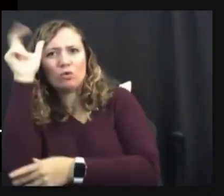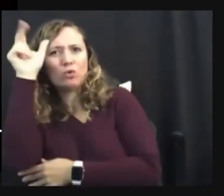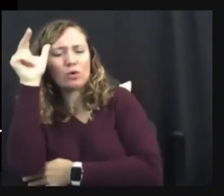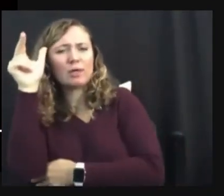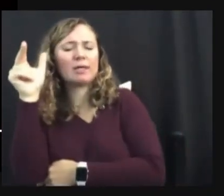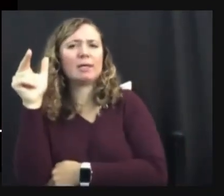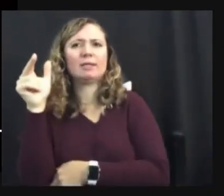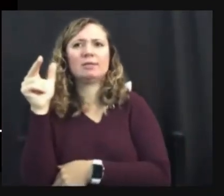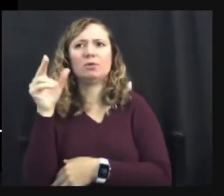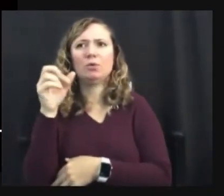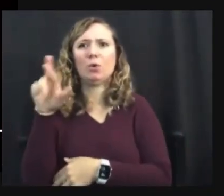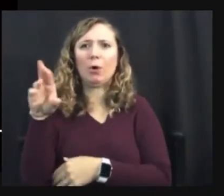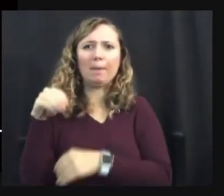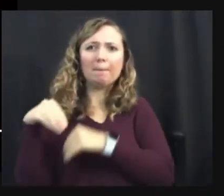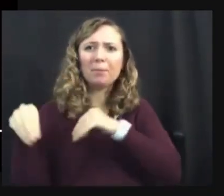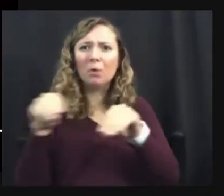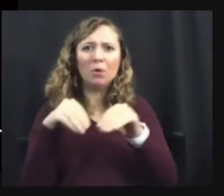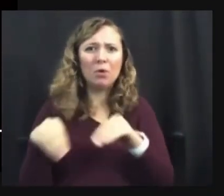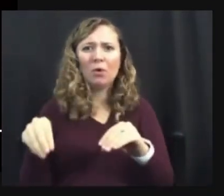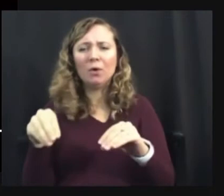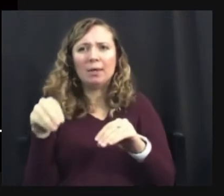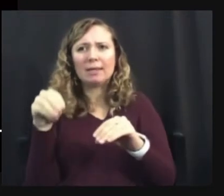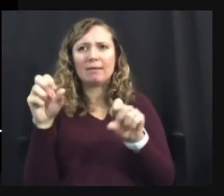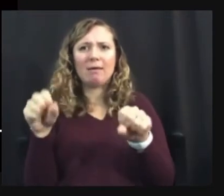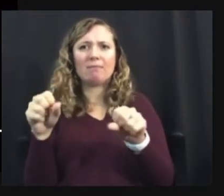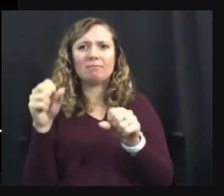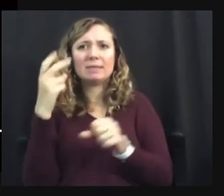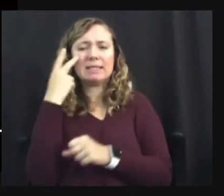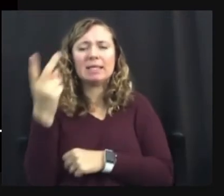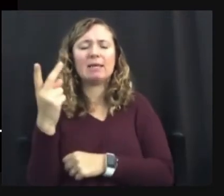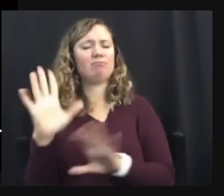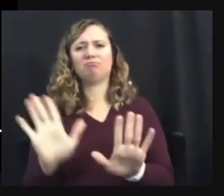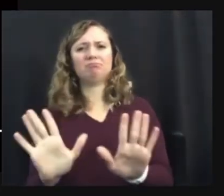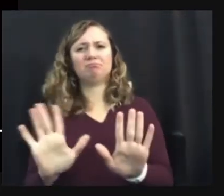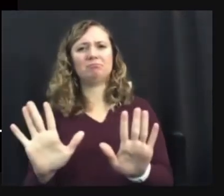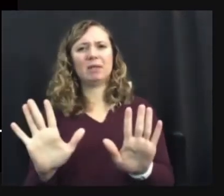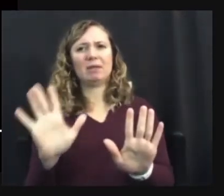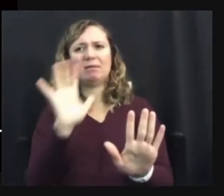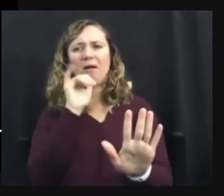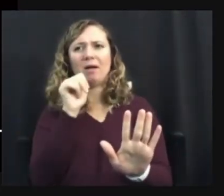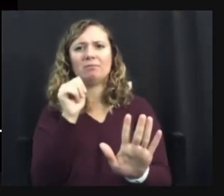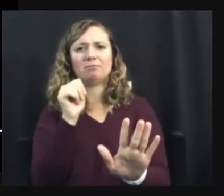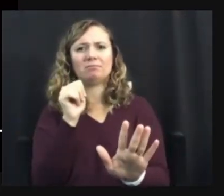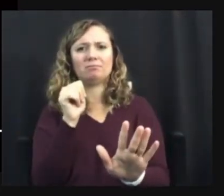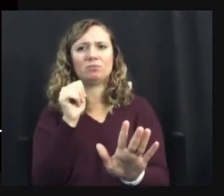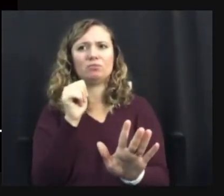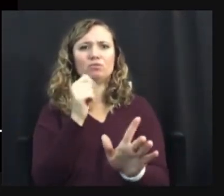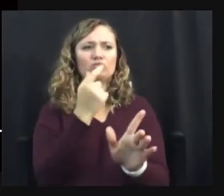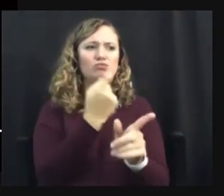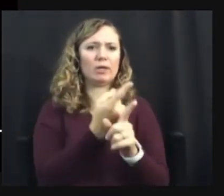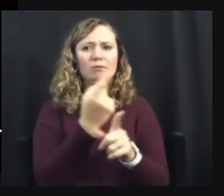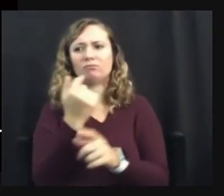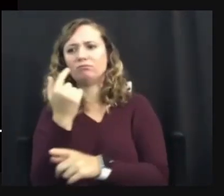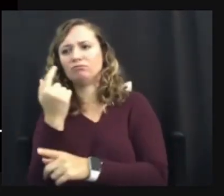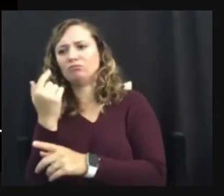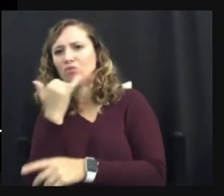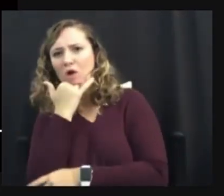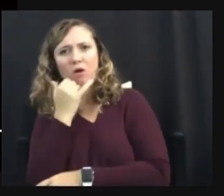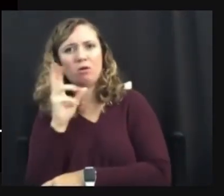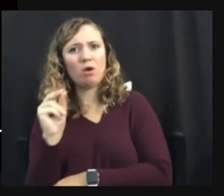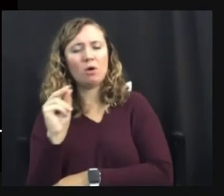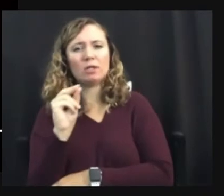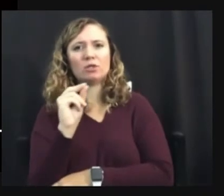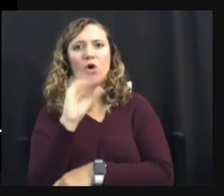person sees a realistic drawing of a horse, like in a textbook. None of our brains are wrong. Our brains are all correct for our